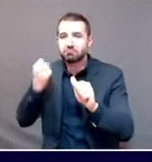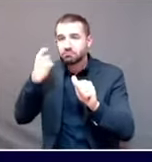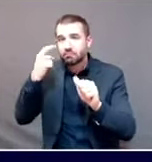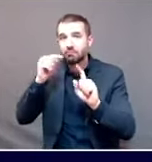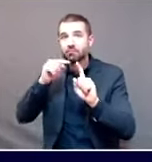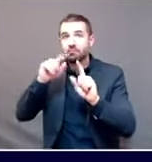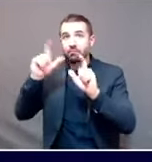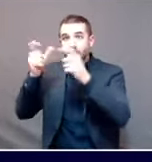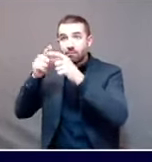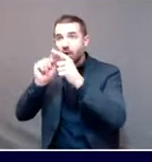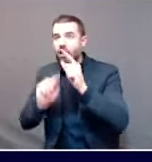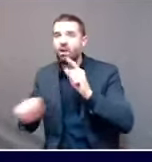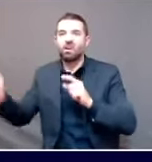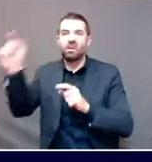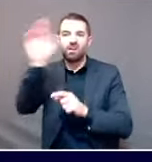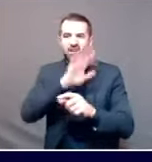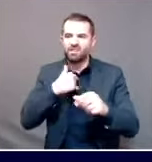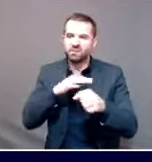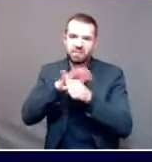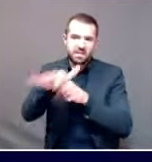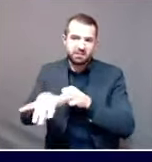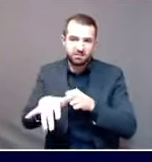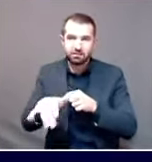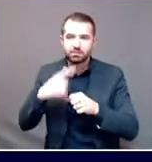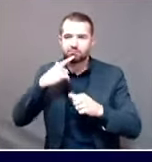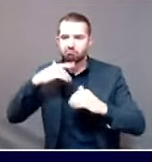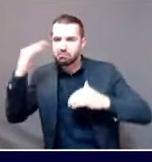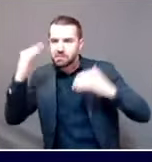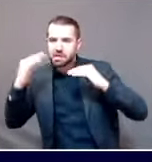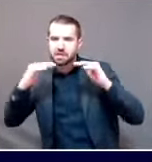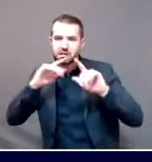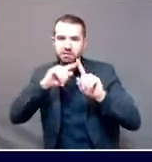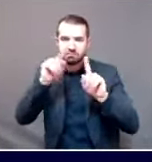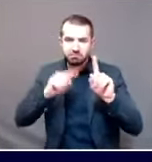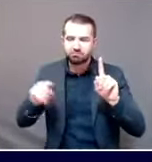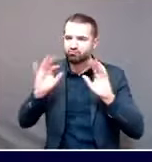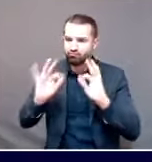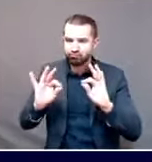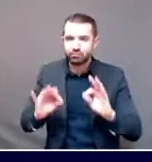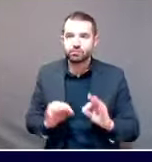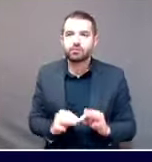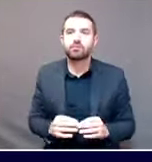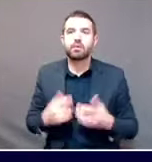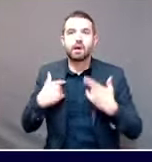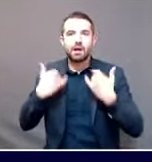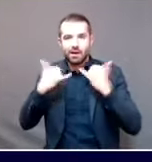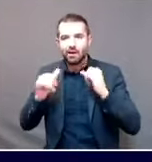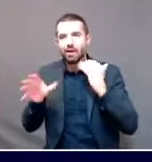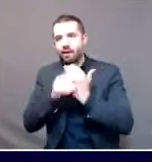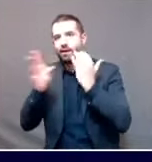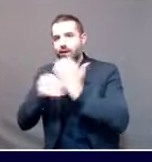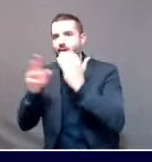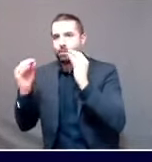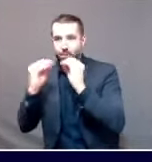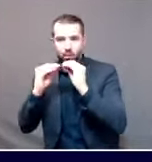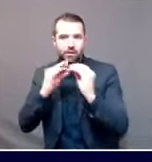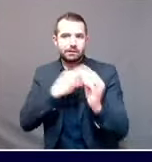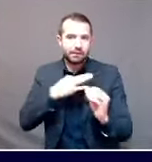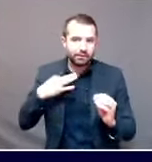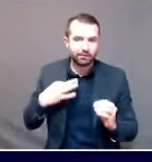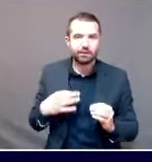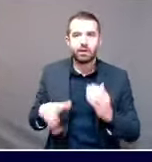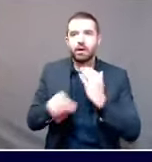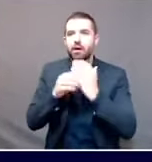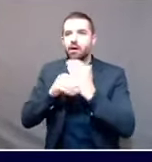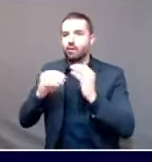always can be better and more. However, we're working on increased staff, increased testing options for the state, as well as looking beyond the